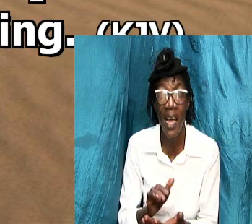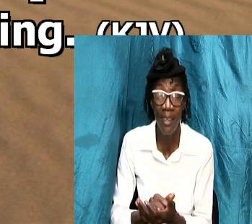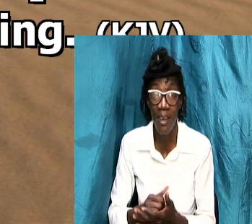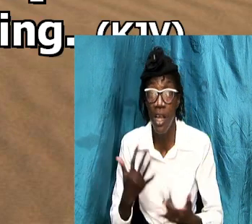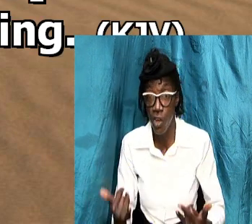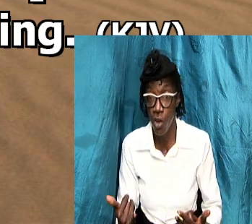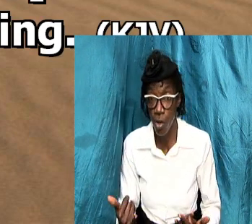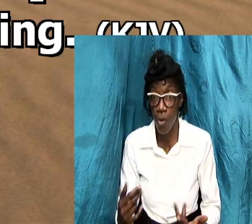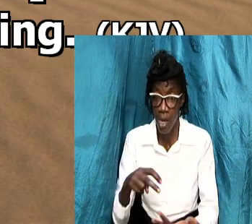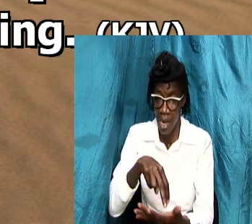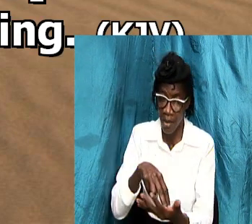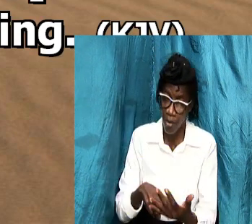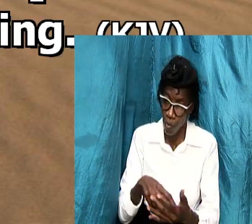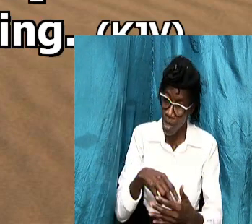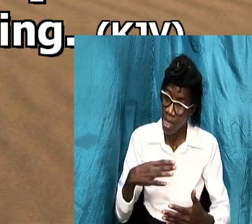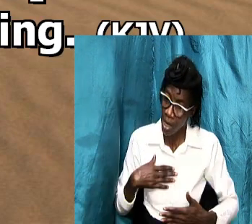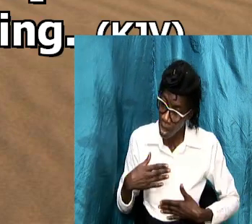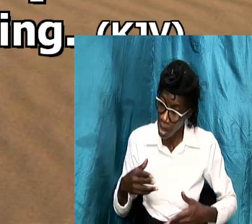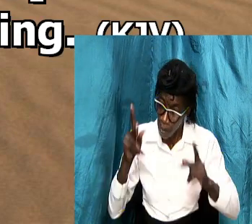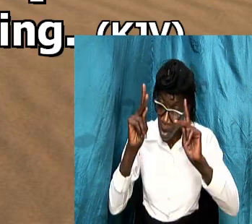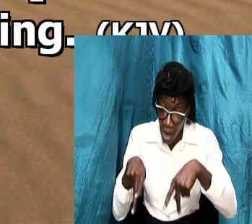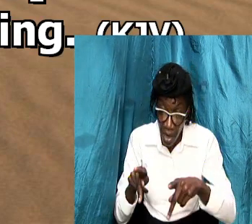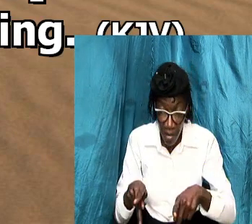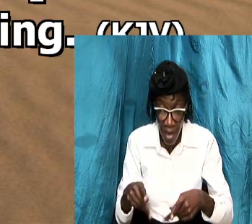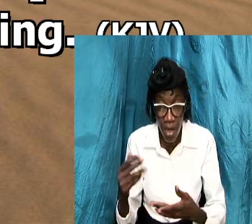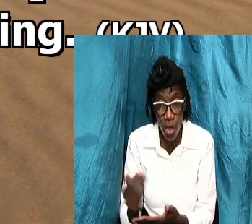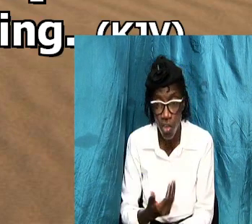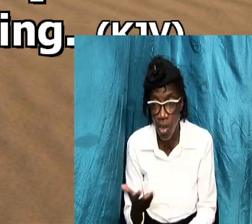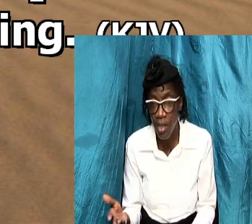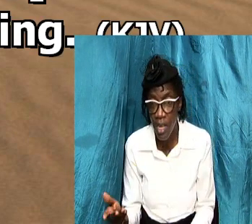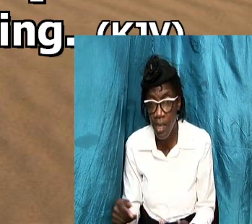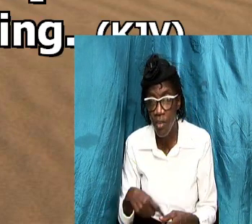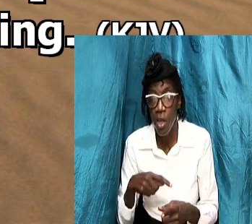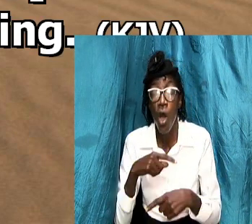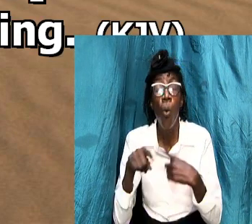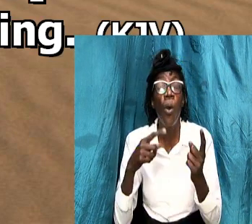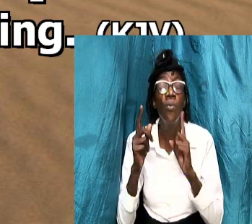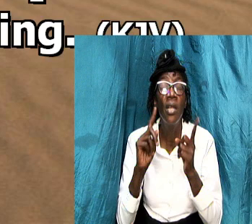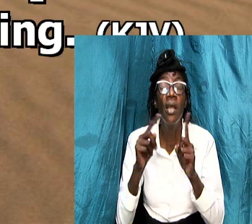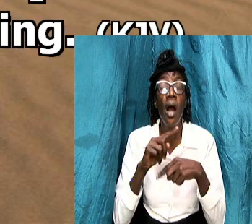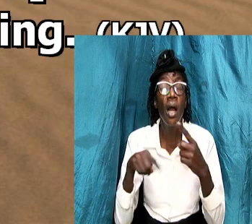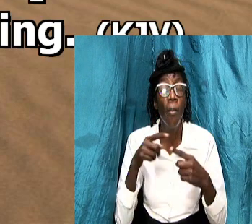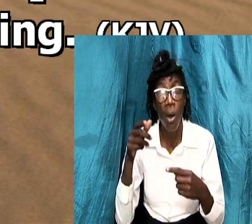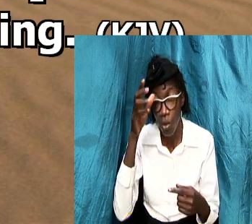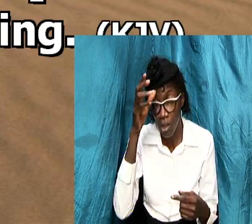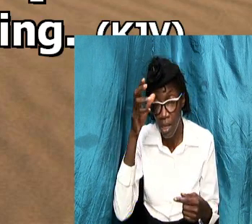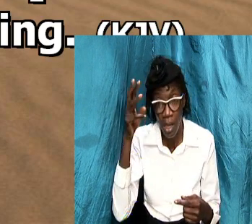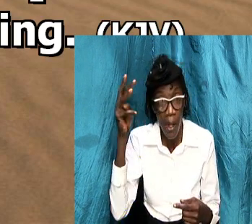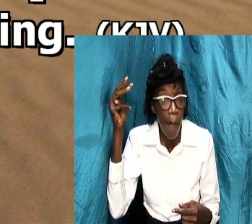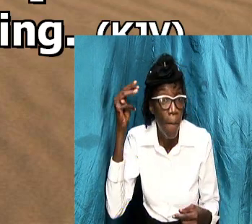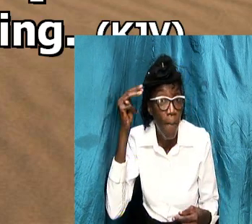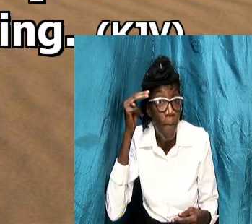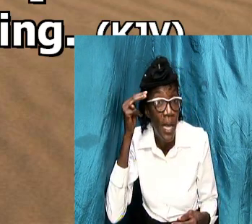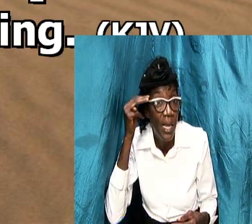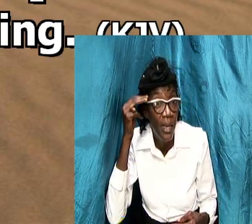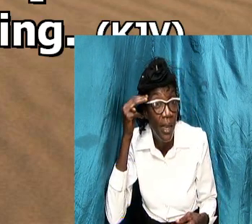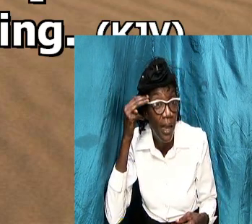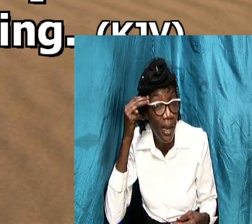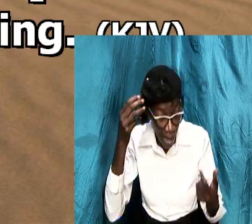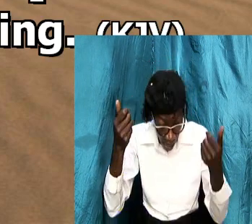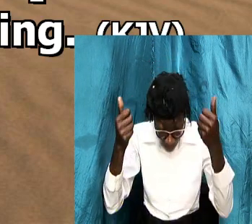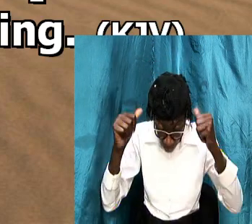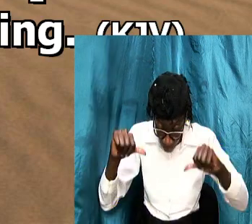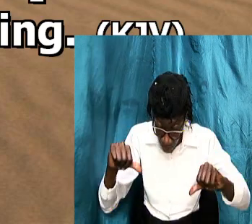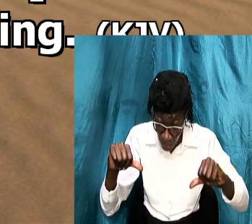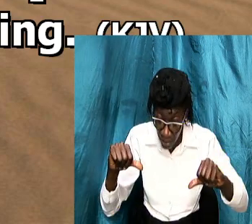vessel physically certain things are there but when it when we speak about our mental capacity you